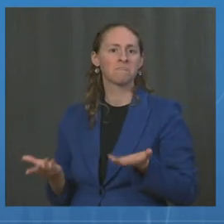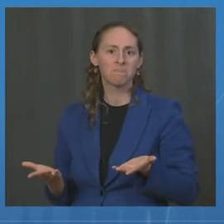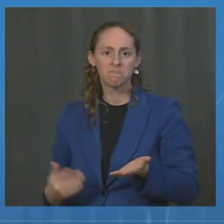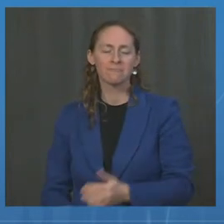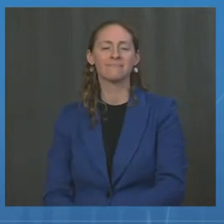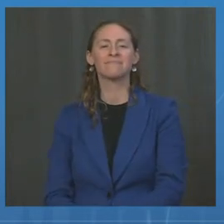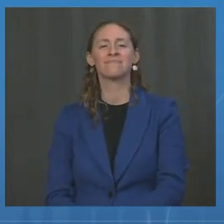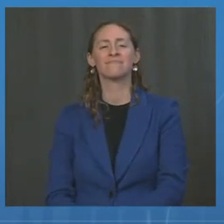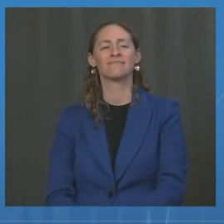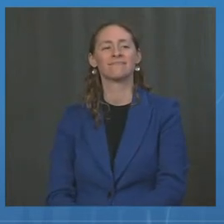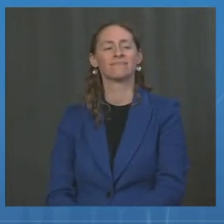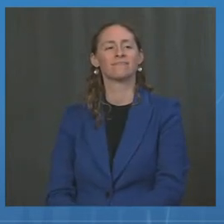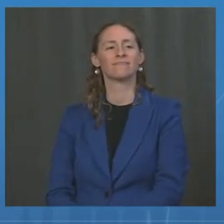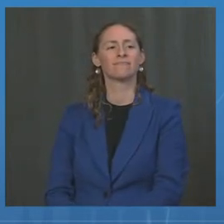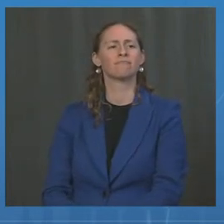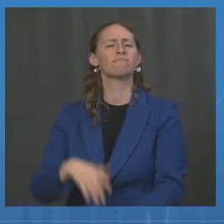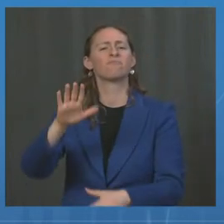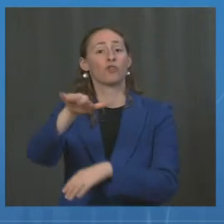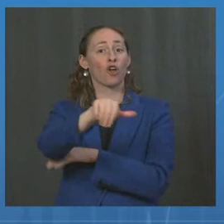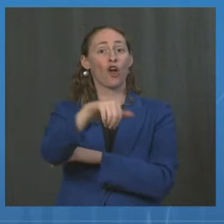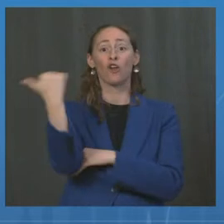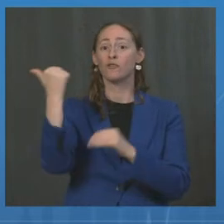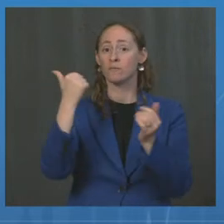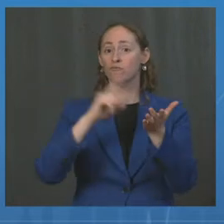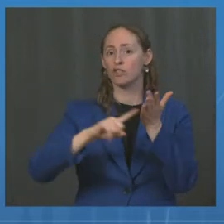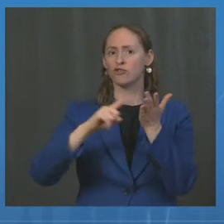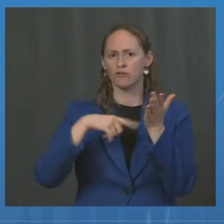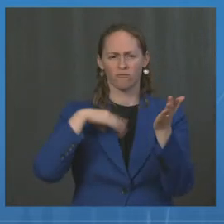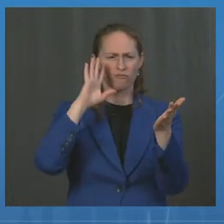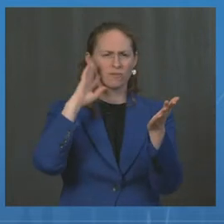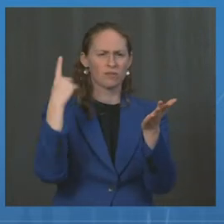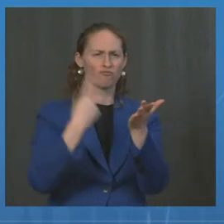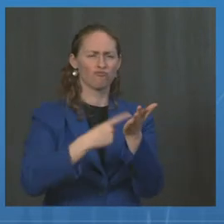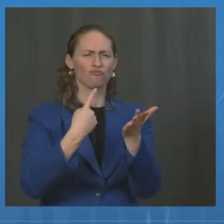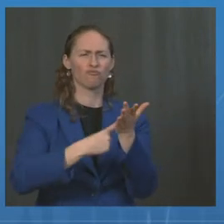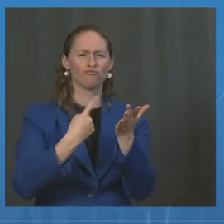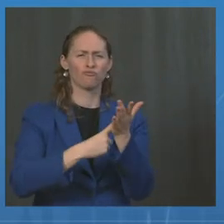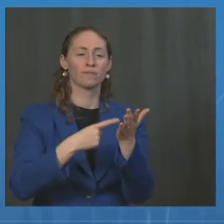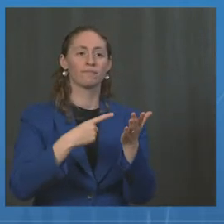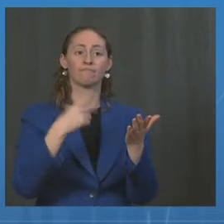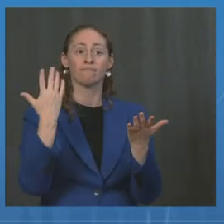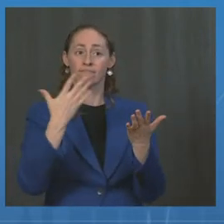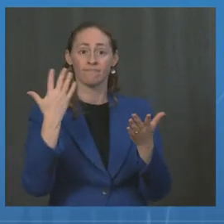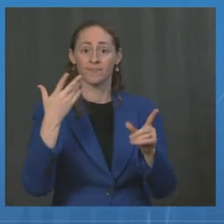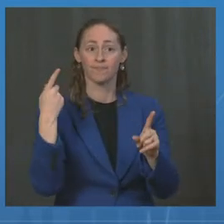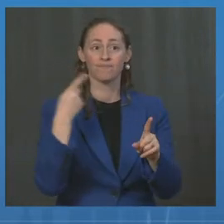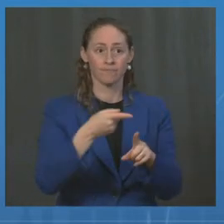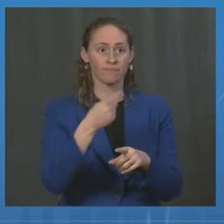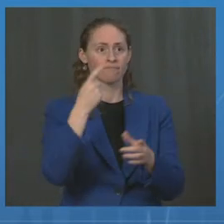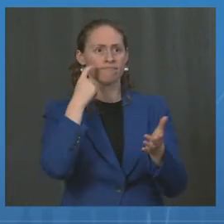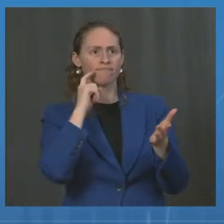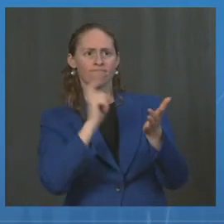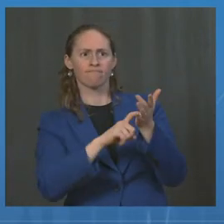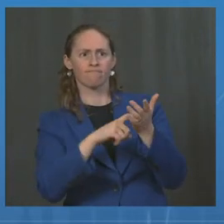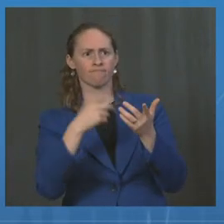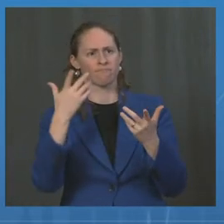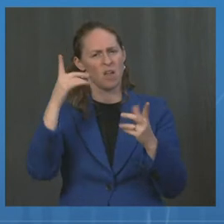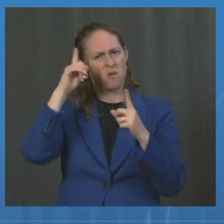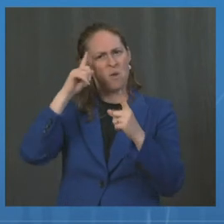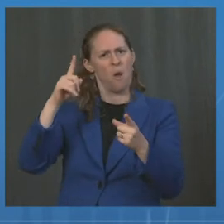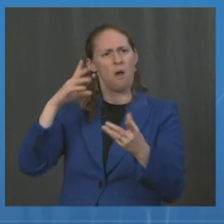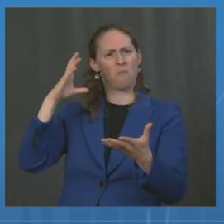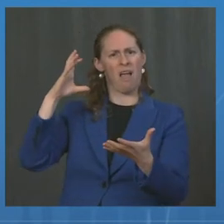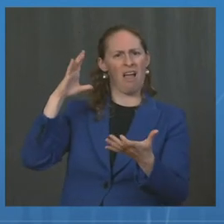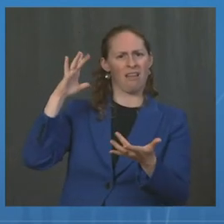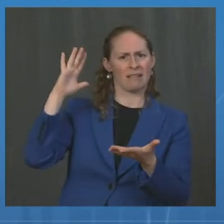in a different study, when you looked at the reduction in the odds of testing positive comparing two